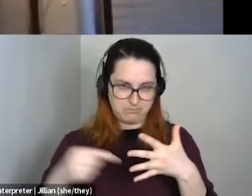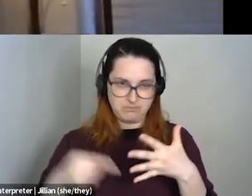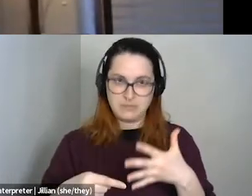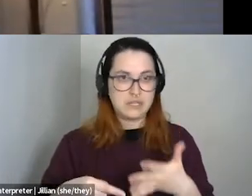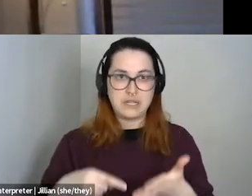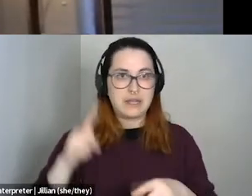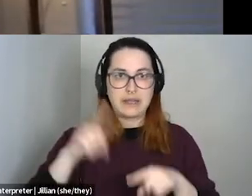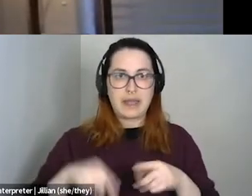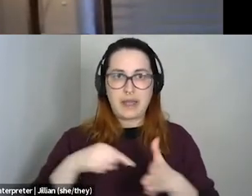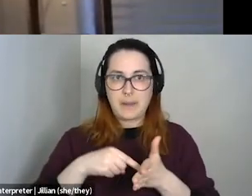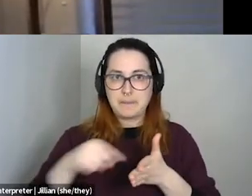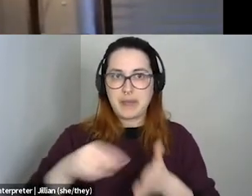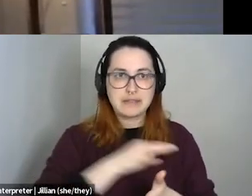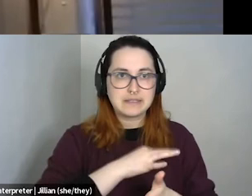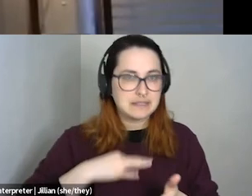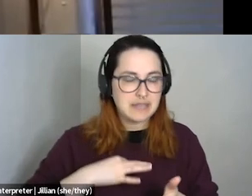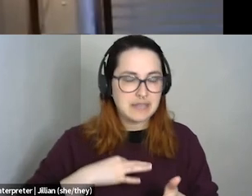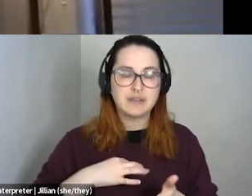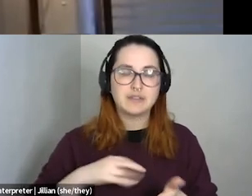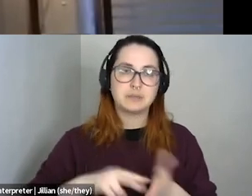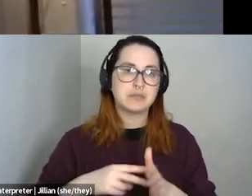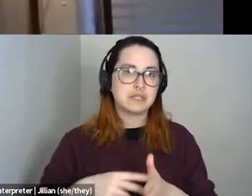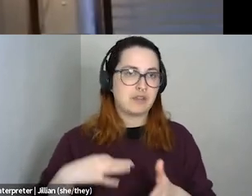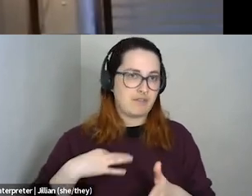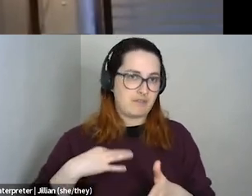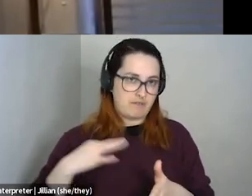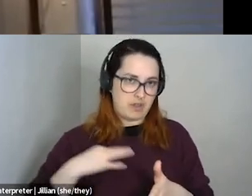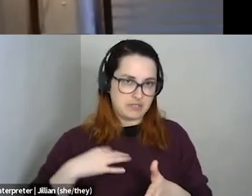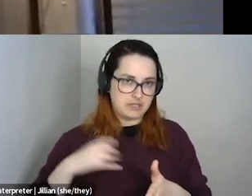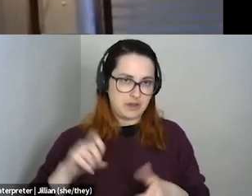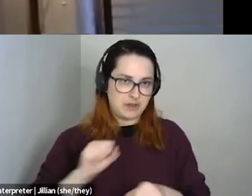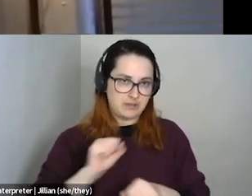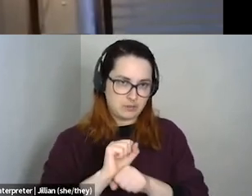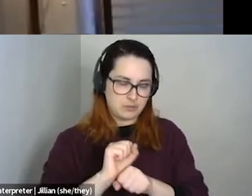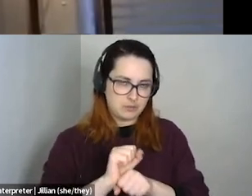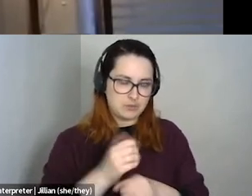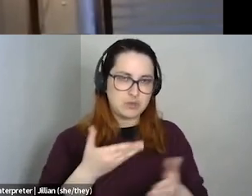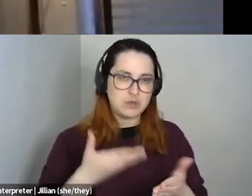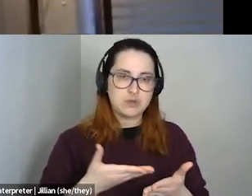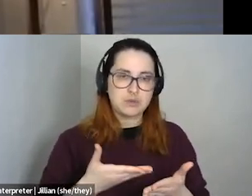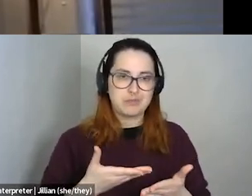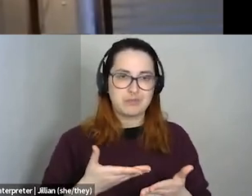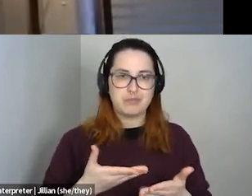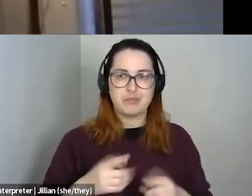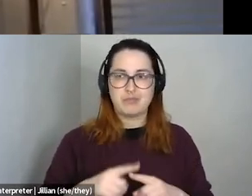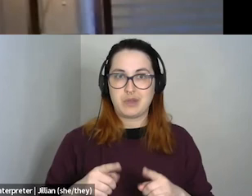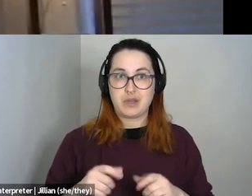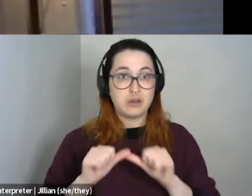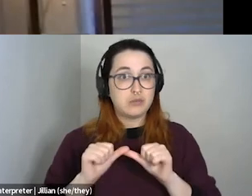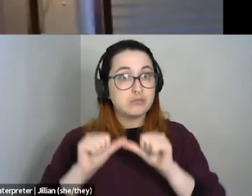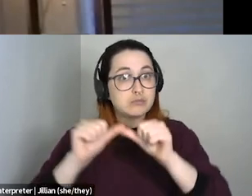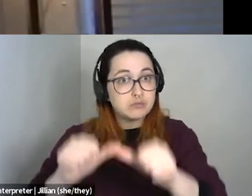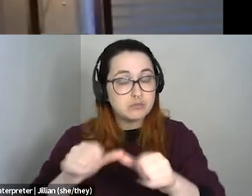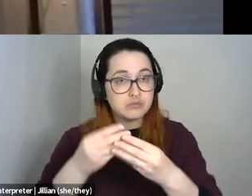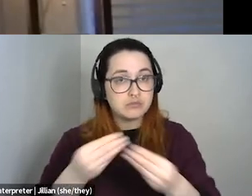and it's mostly run by volunteers. So like, I think creating like a permanent solution, like